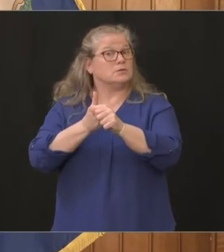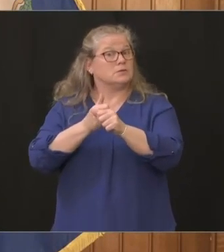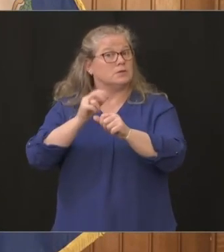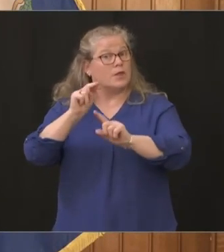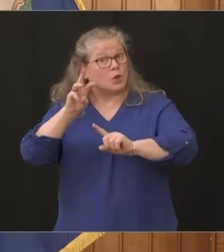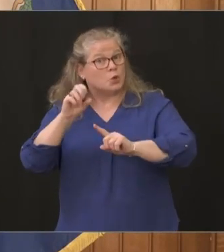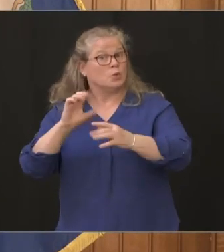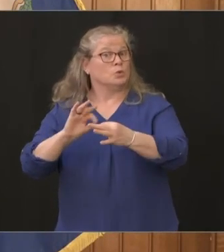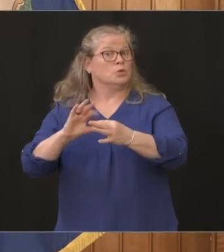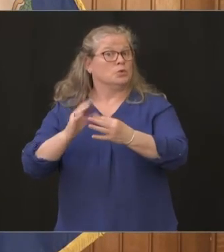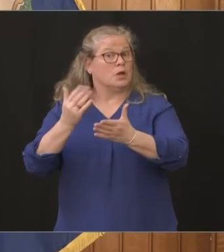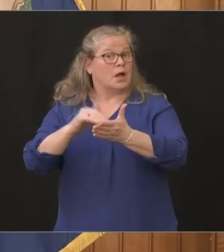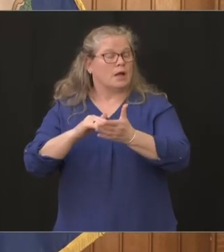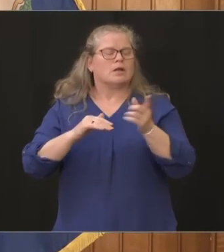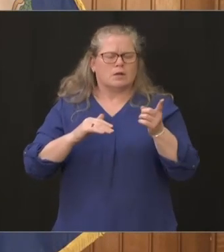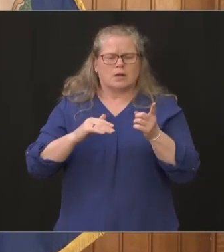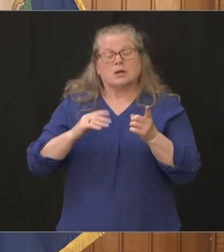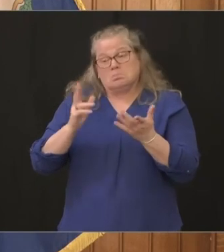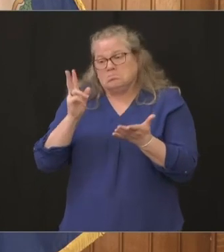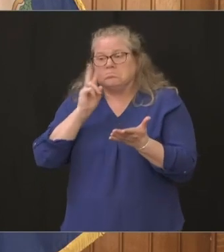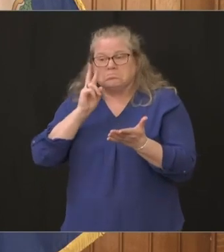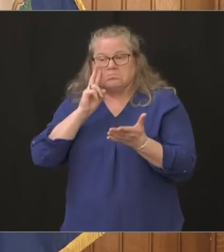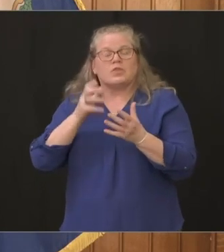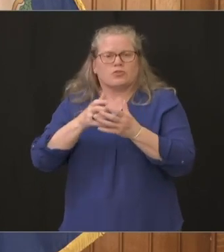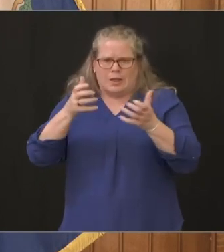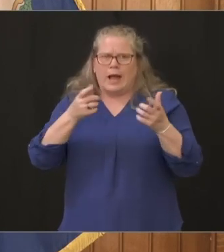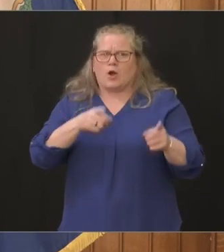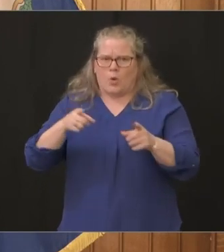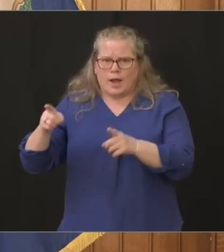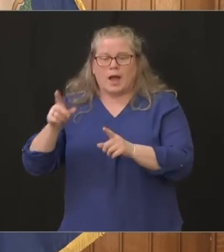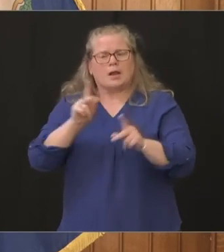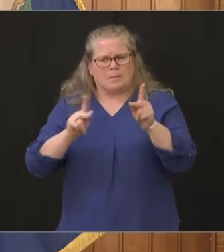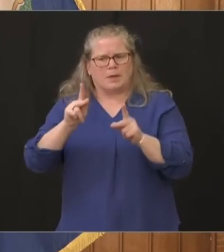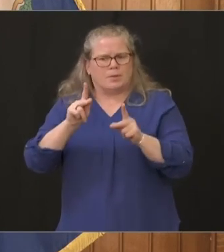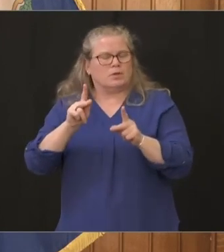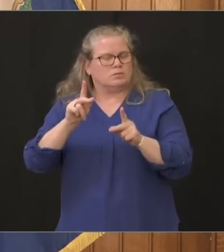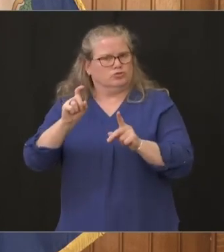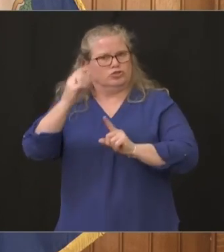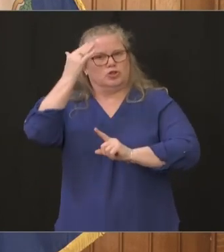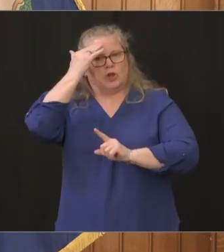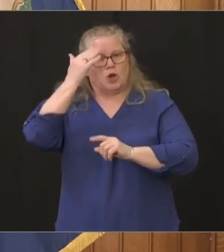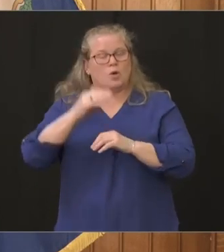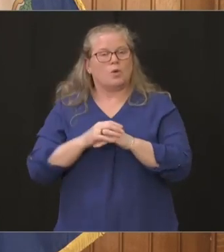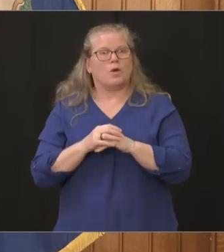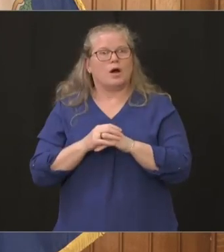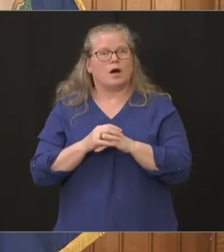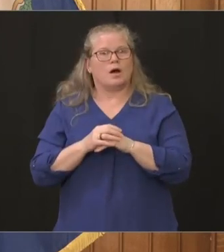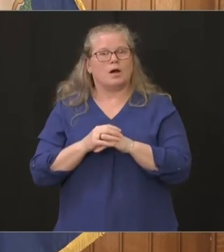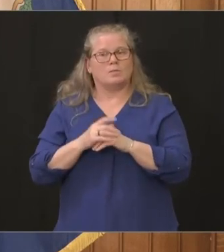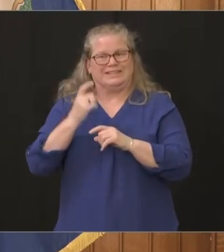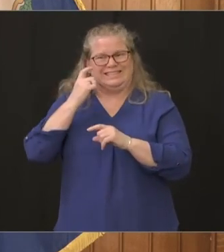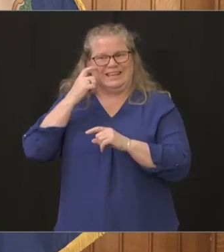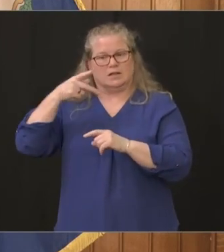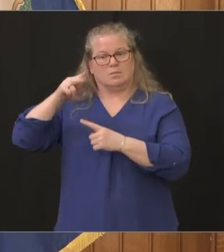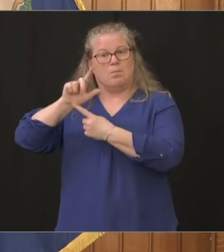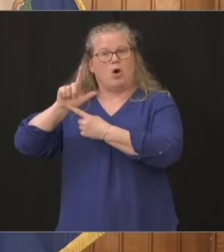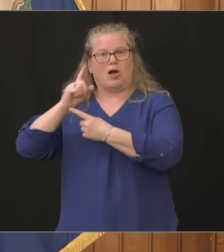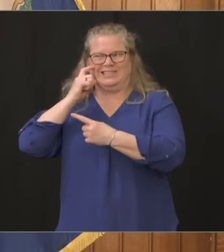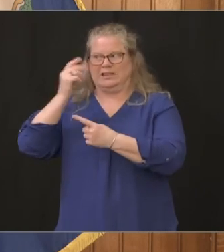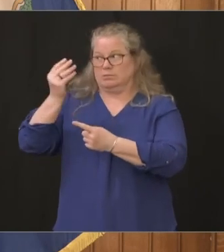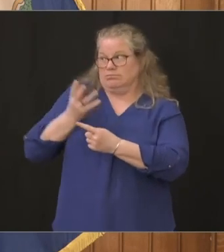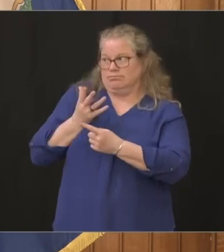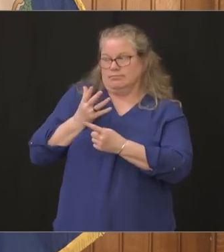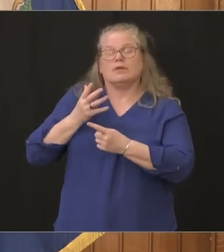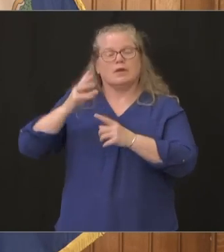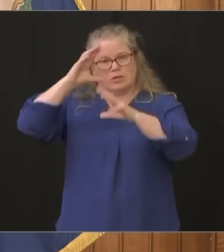and i think people deserve a right to know um i will tell you i was just informed by paul that the president has signed the care act so